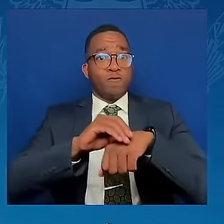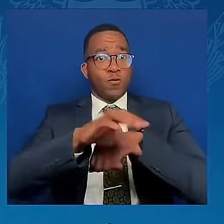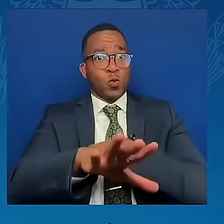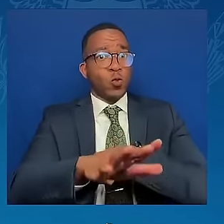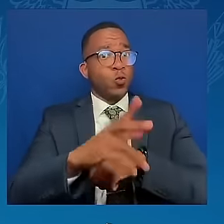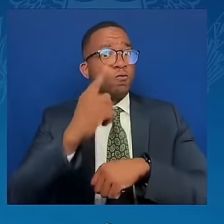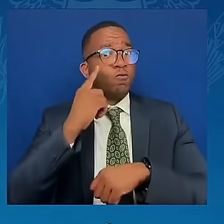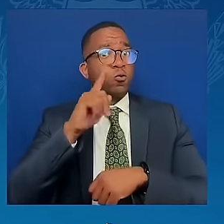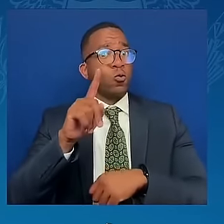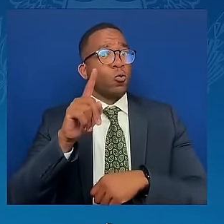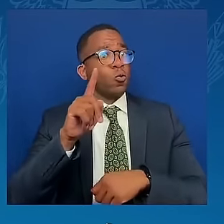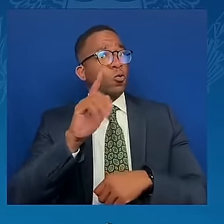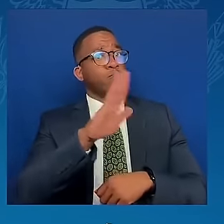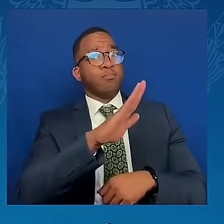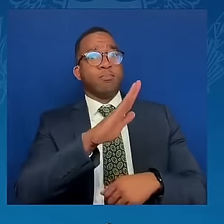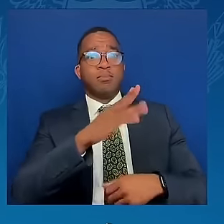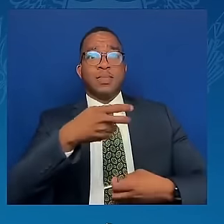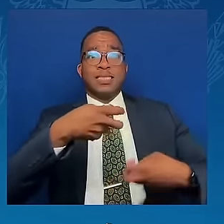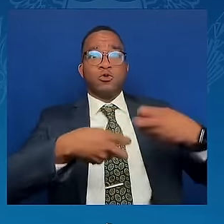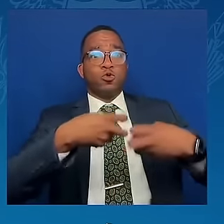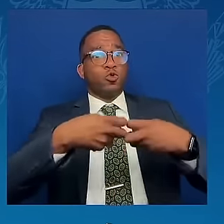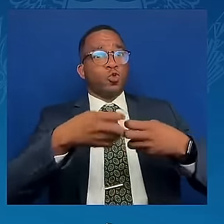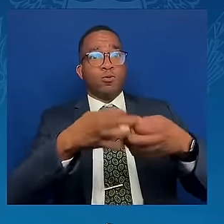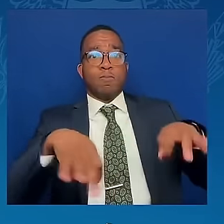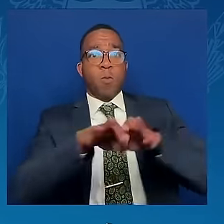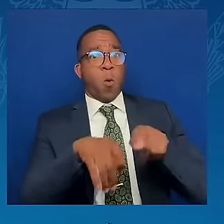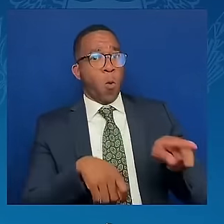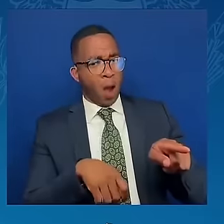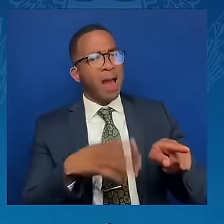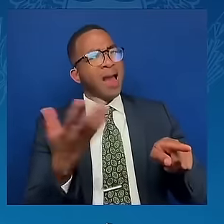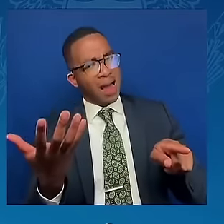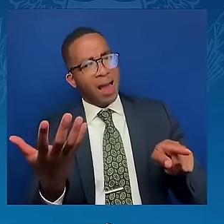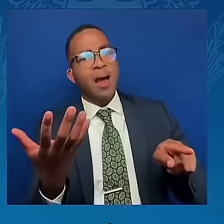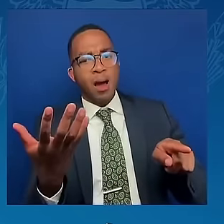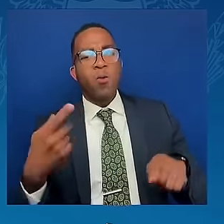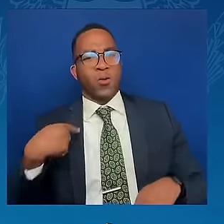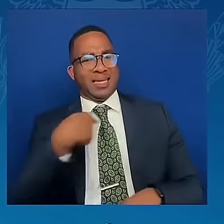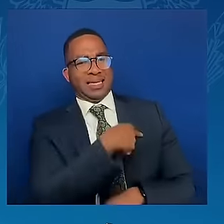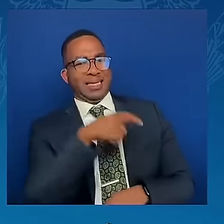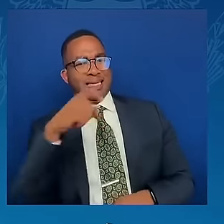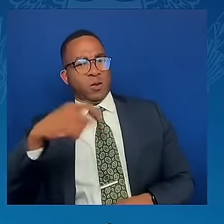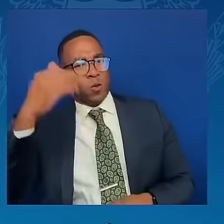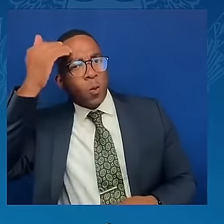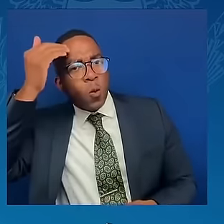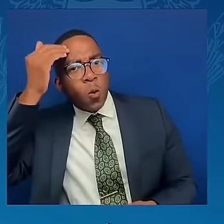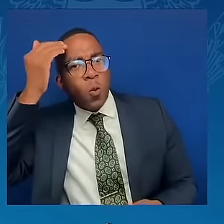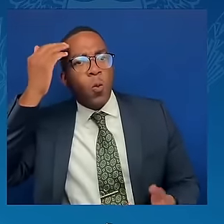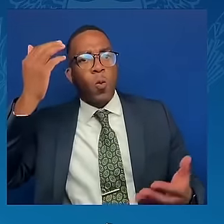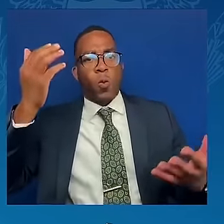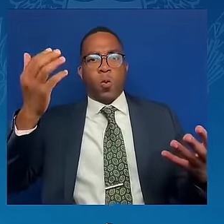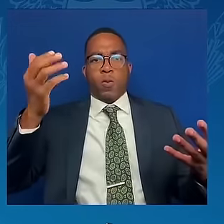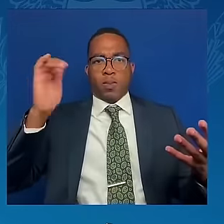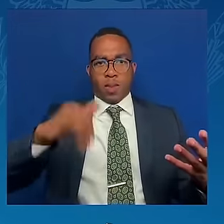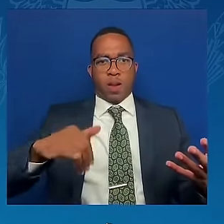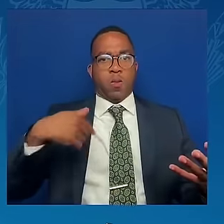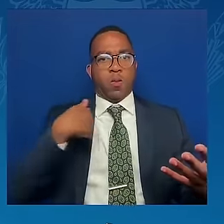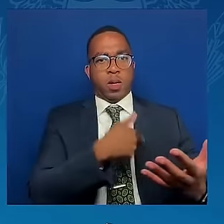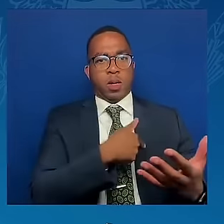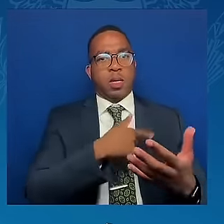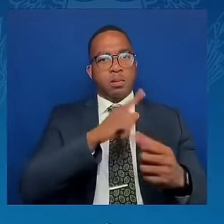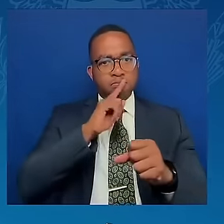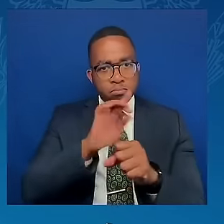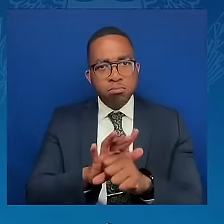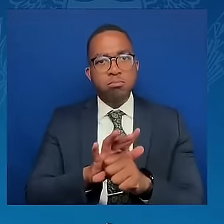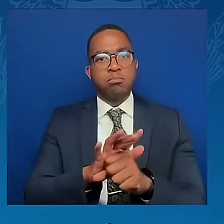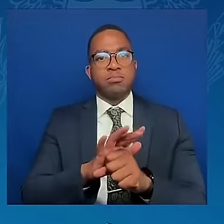that the global majority wants to guarantee all aspects of security, including nuclear and food security. The